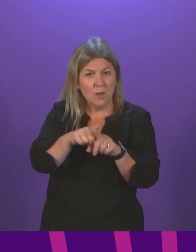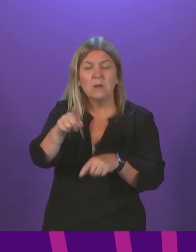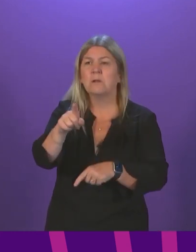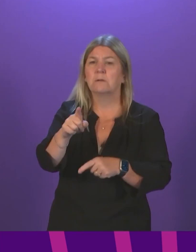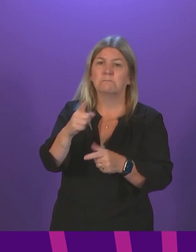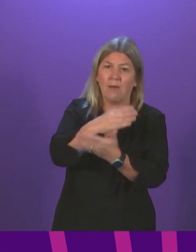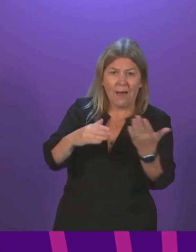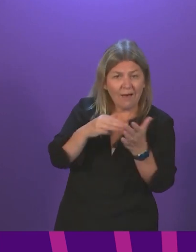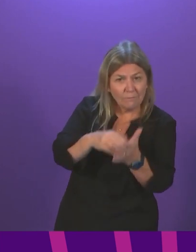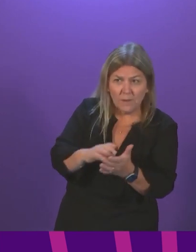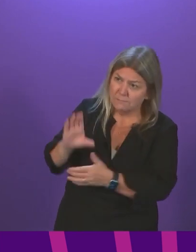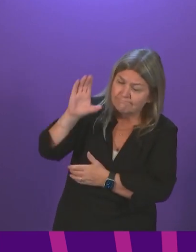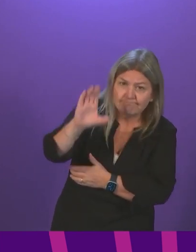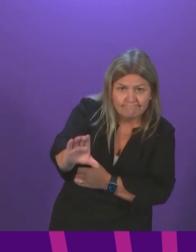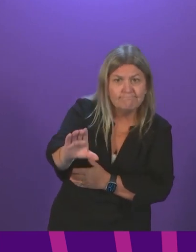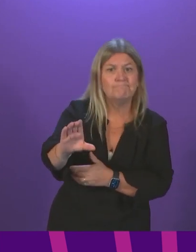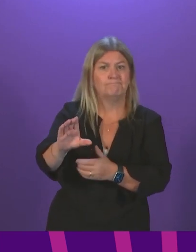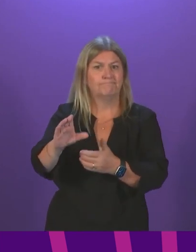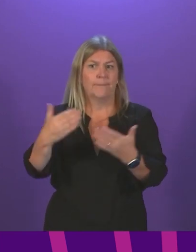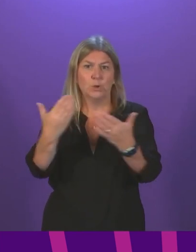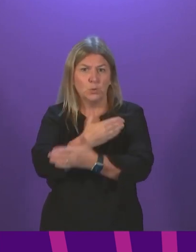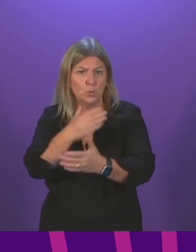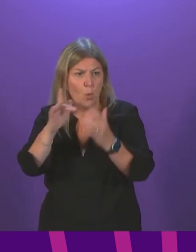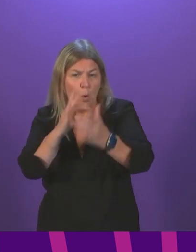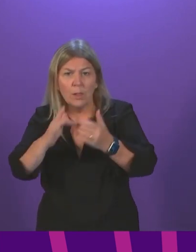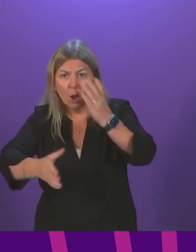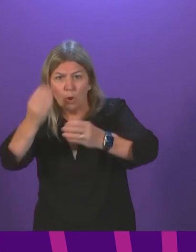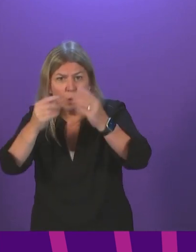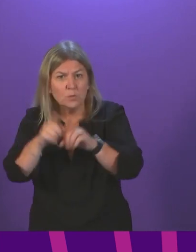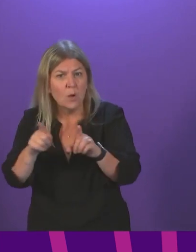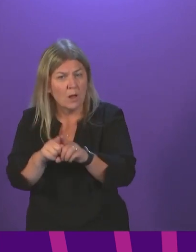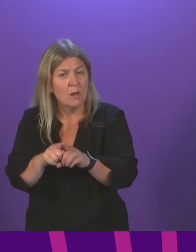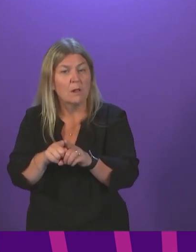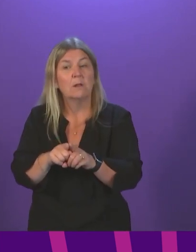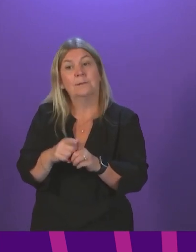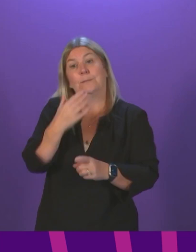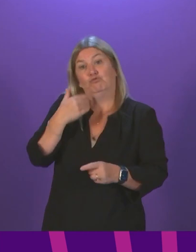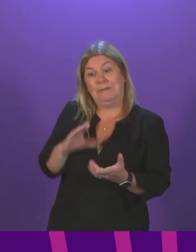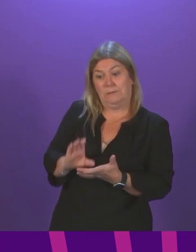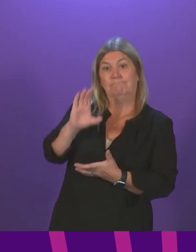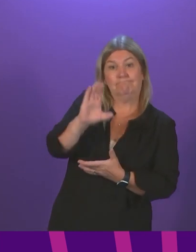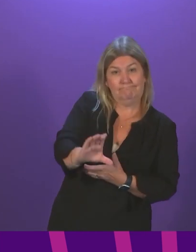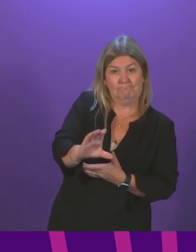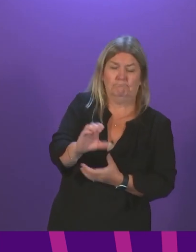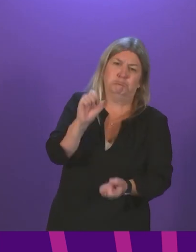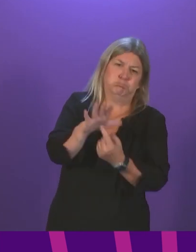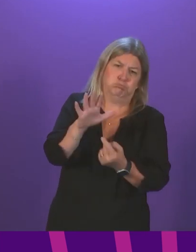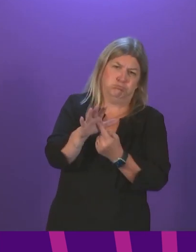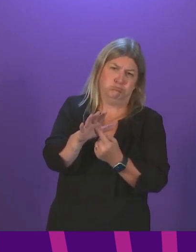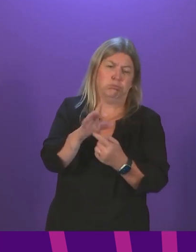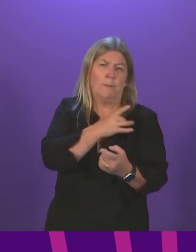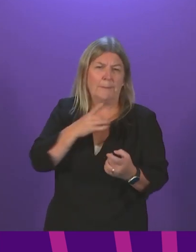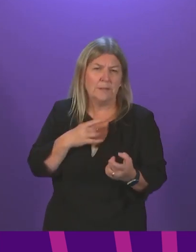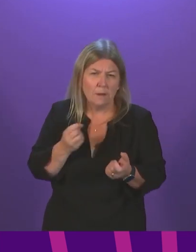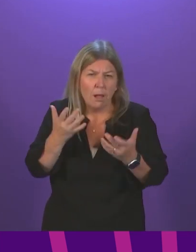to support vaccine rollout, online learning, health care. And more recently, our donations of vital medical supplies include